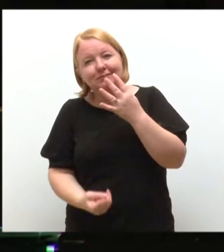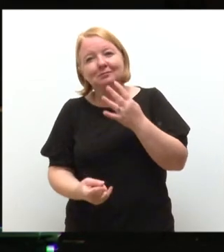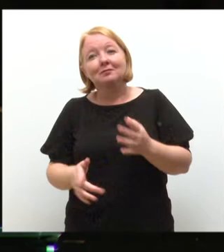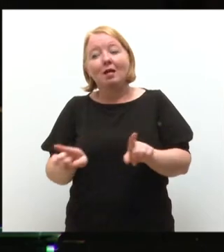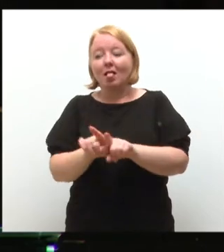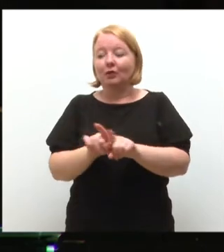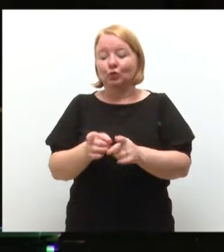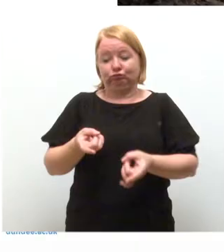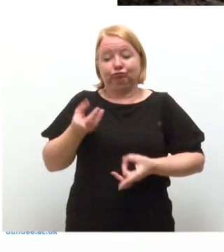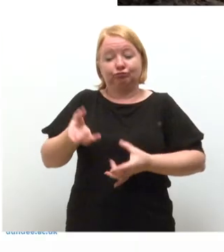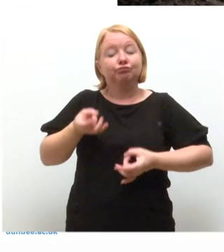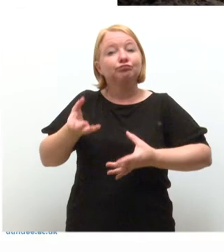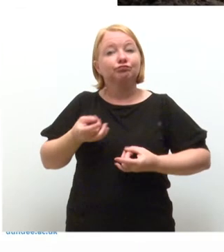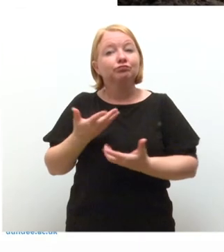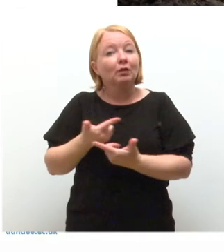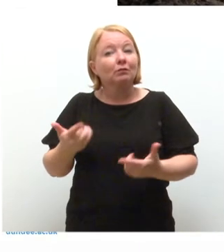output.